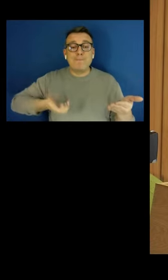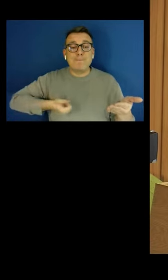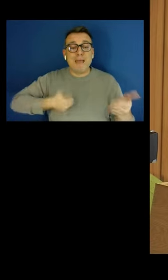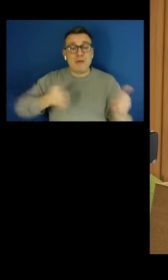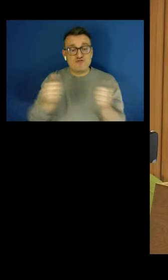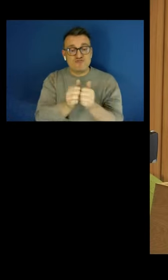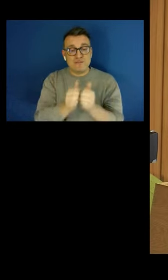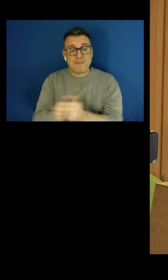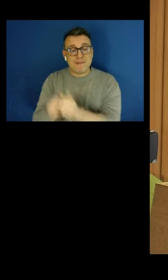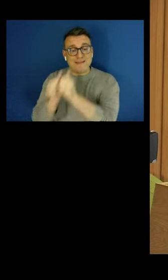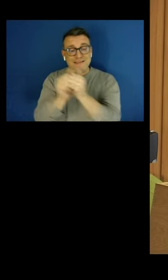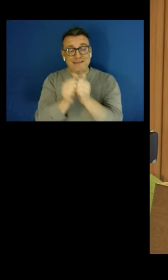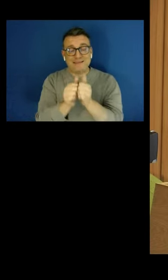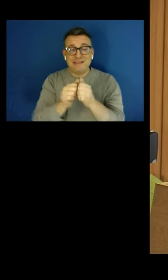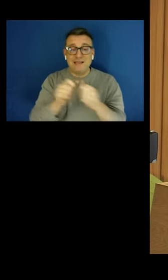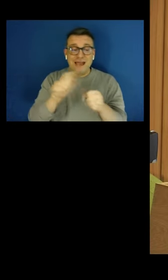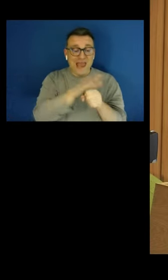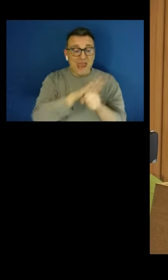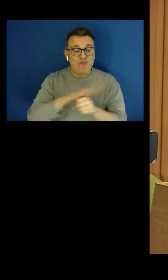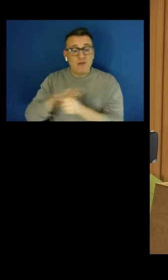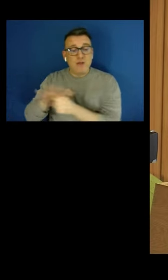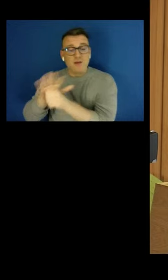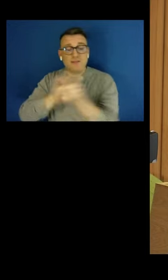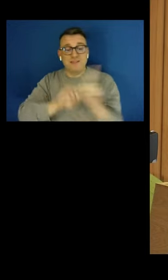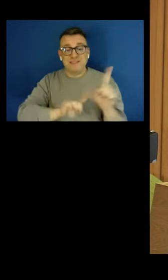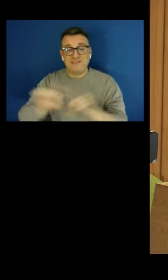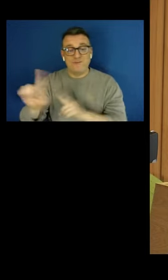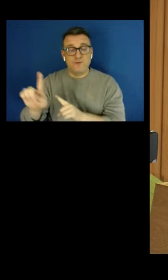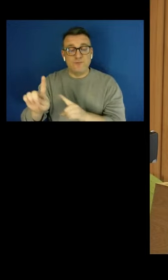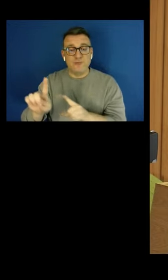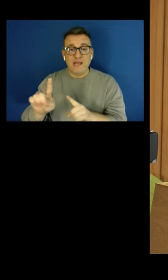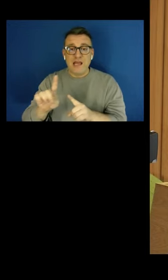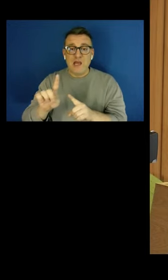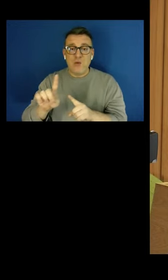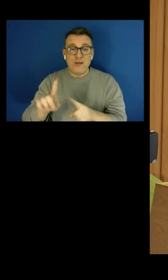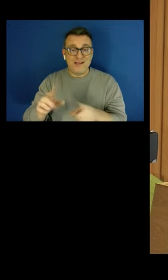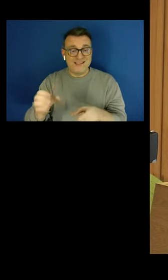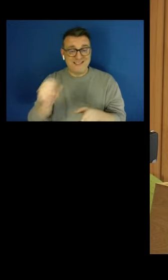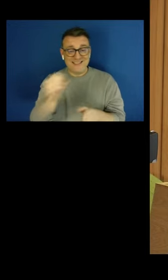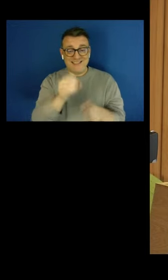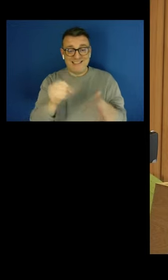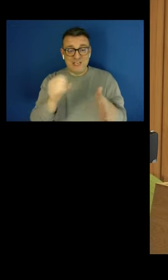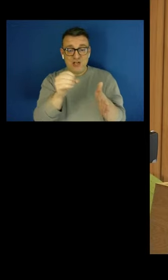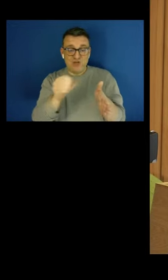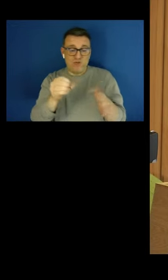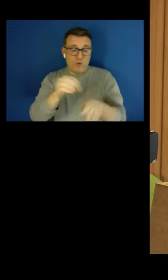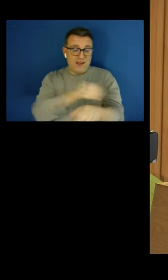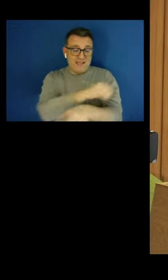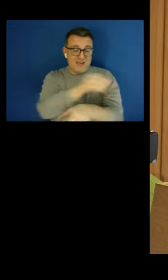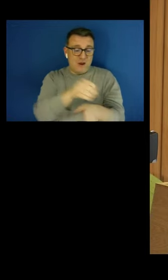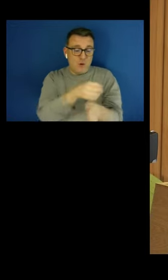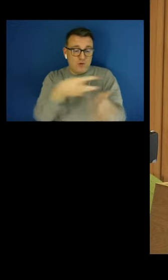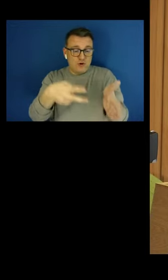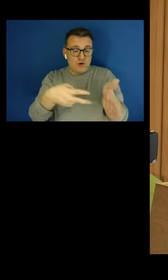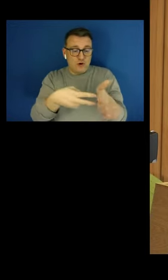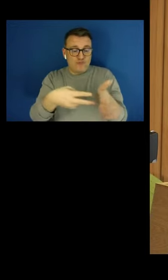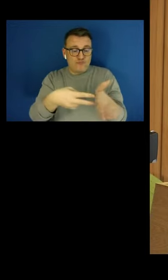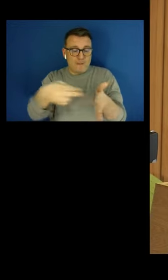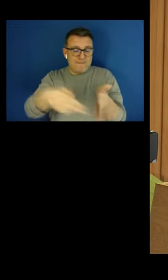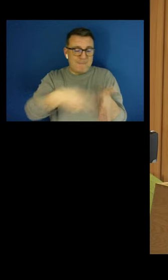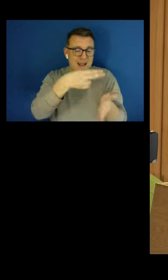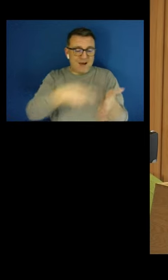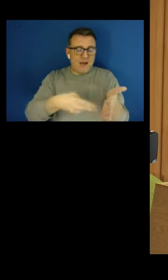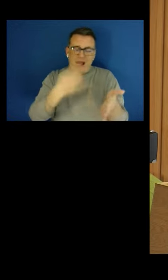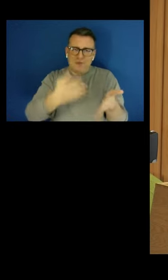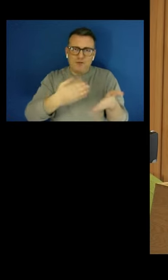a ban on zero-hours contract. It'd have to be at least a minimum number of hours per week committed in the